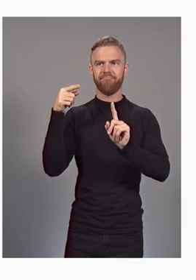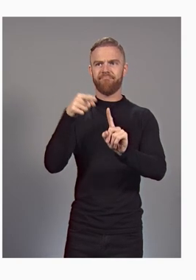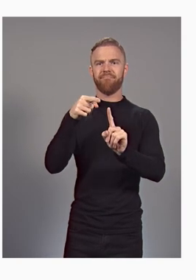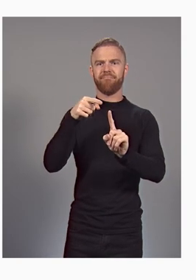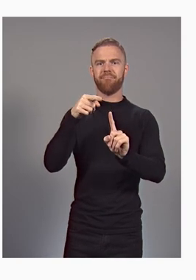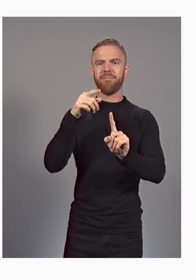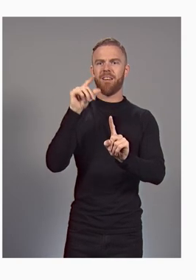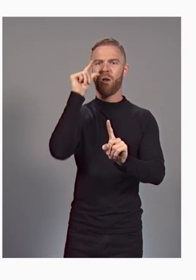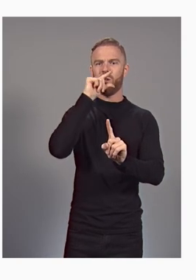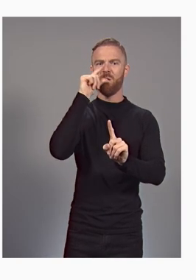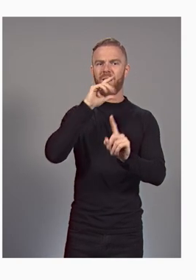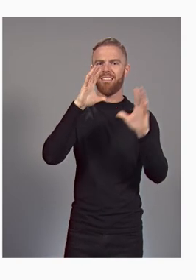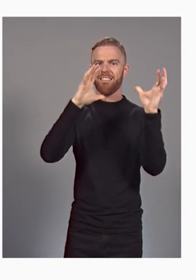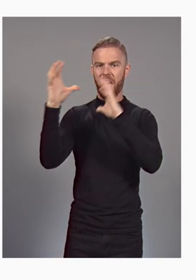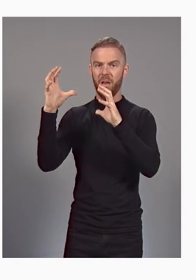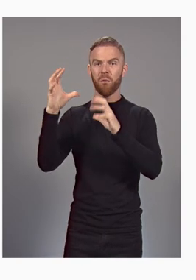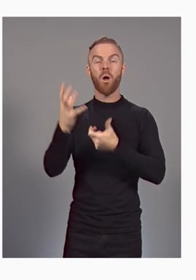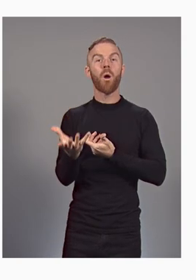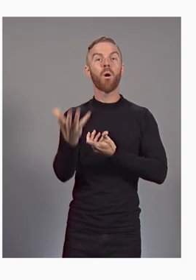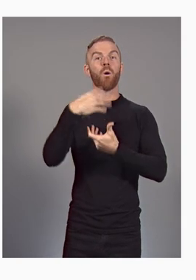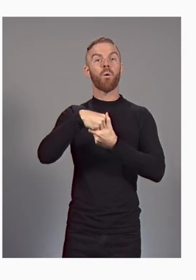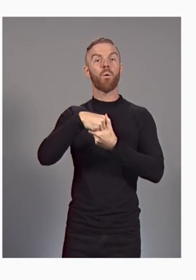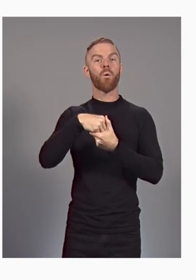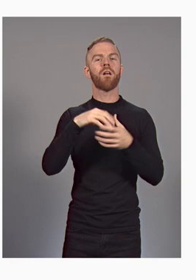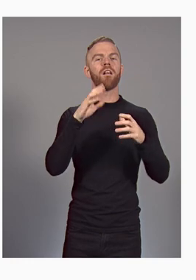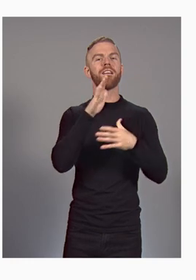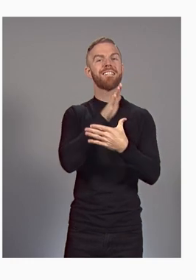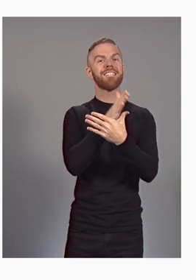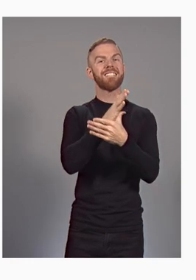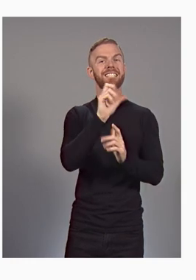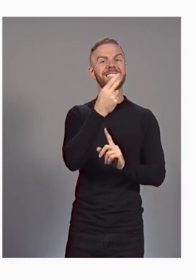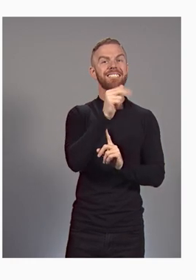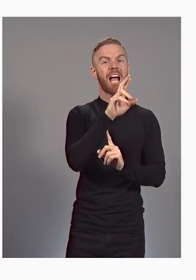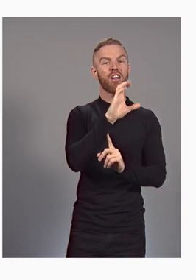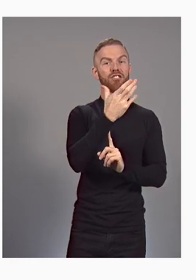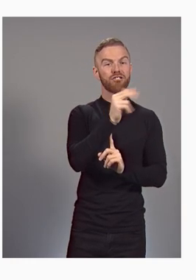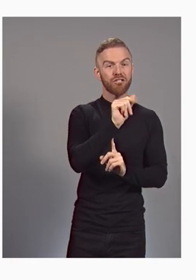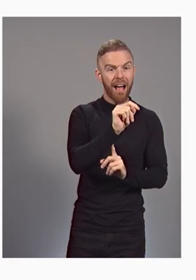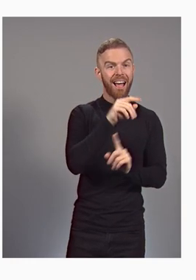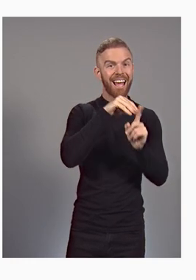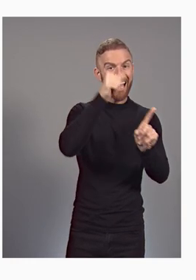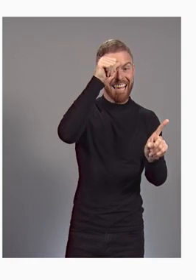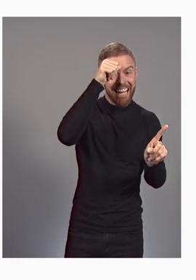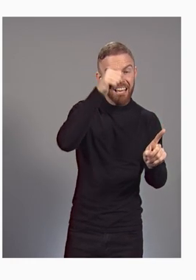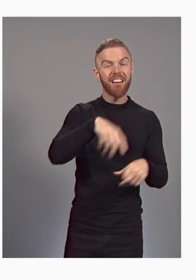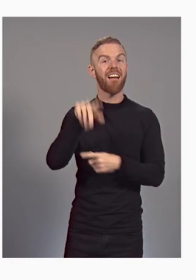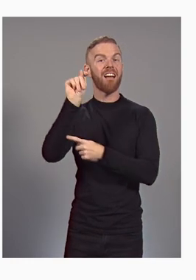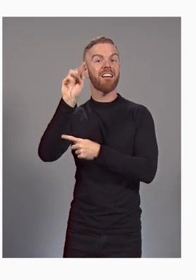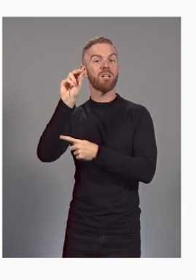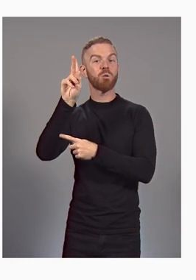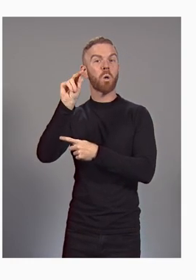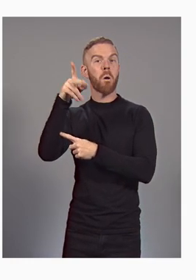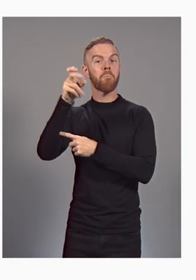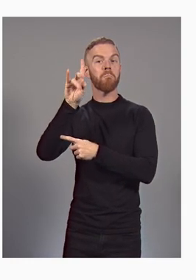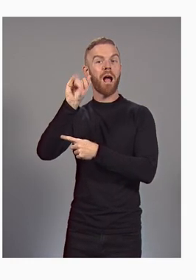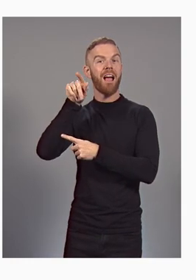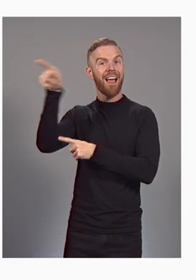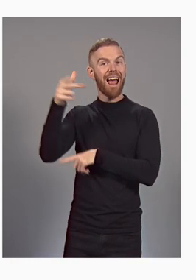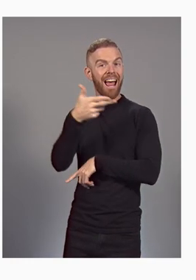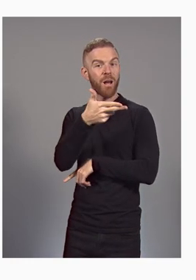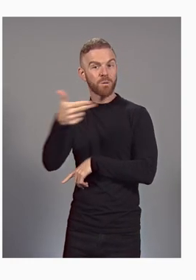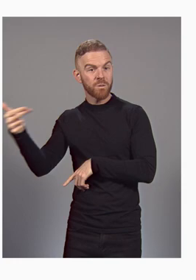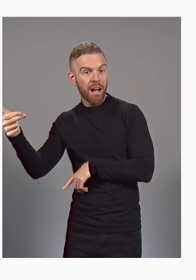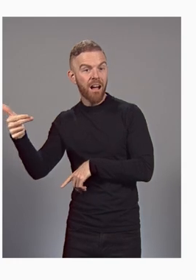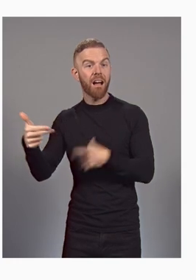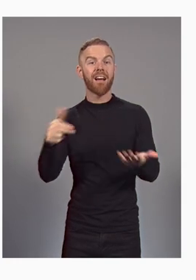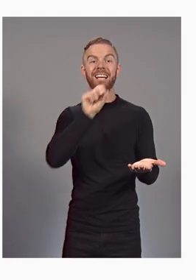run on Google Cloud? Including ShareChat in India, Tokopedia in Indonesia, Sift Analytics